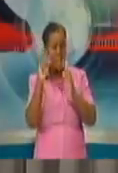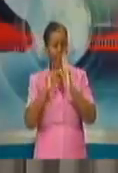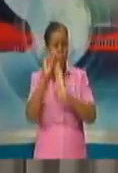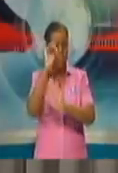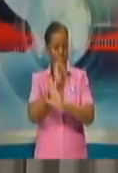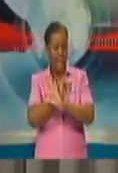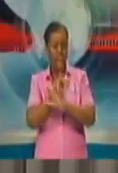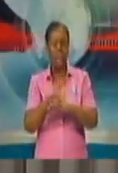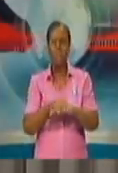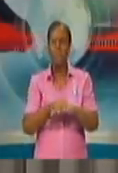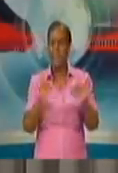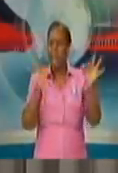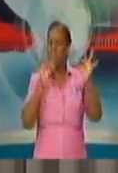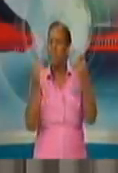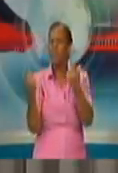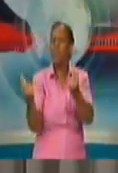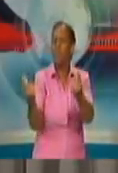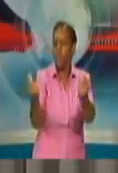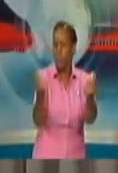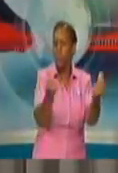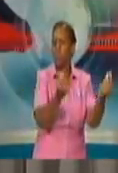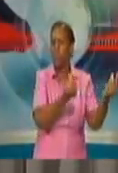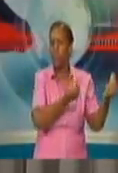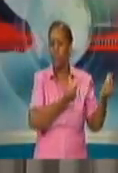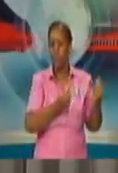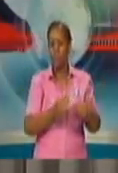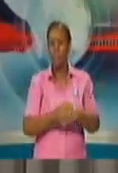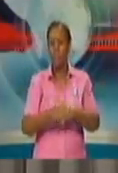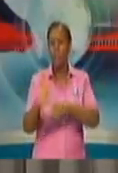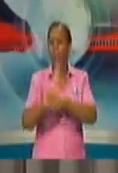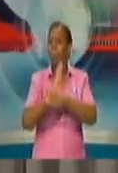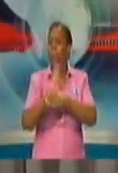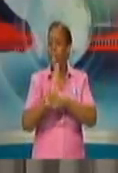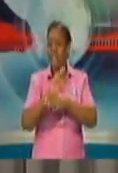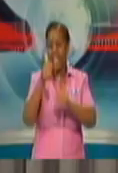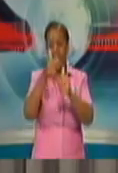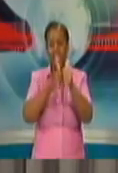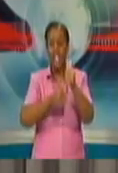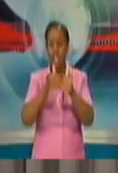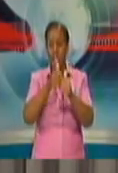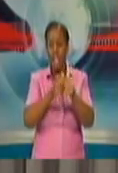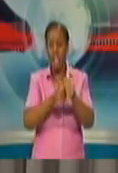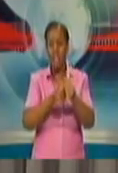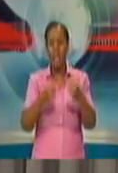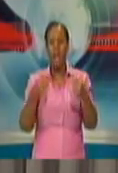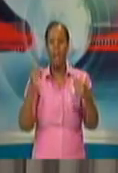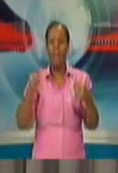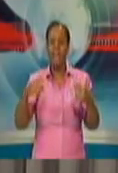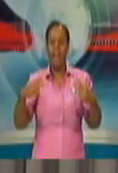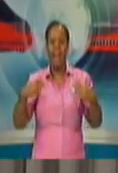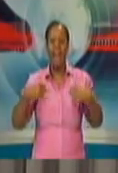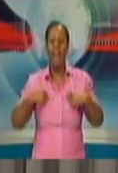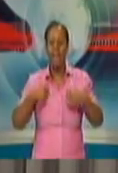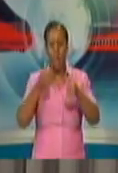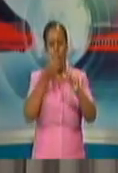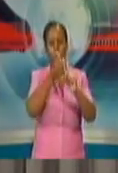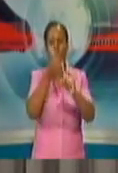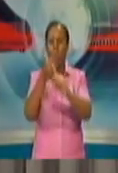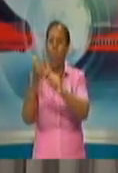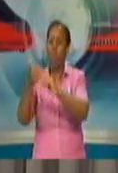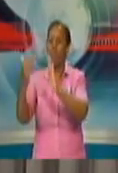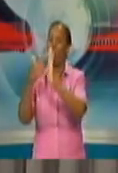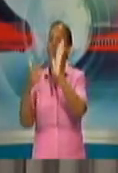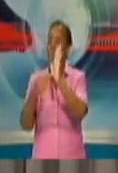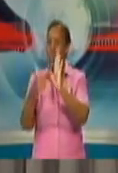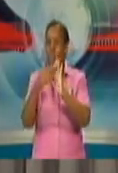put in place the individual protocols, which I know which have been seen and approved by the